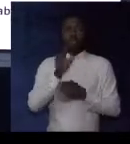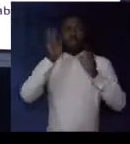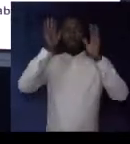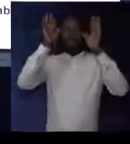are...